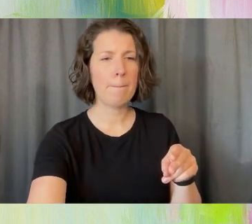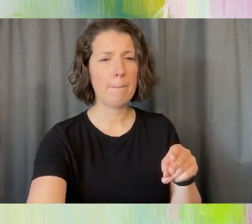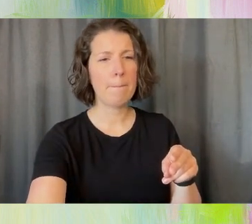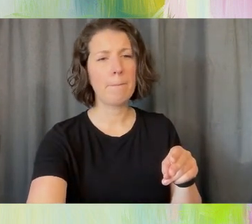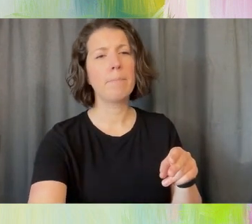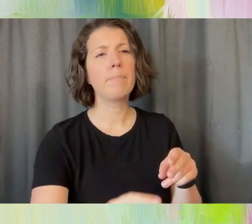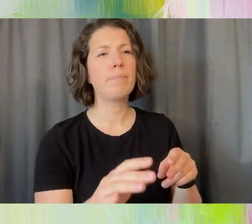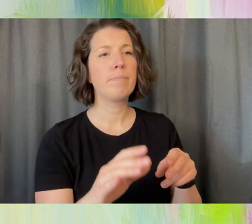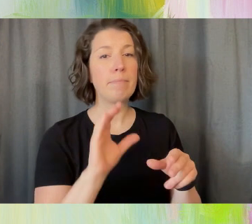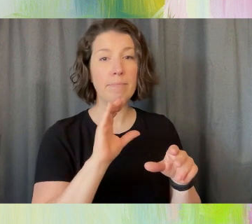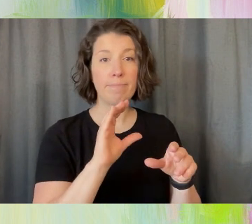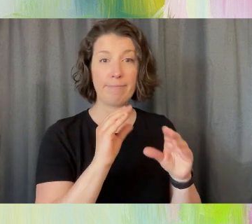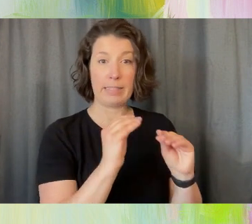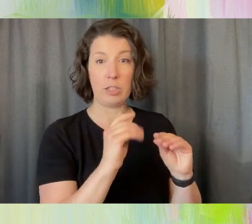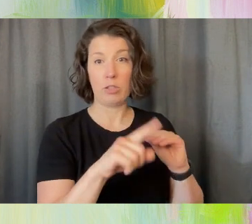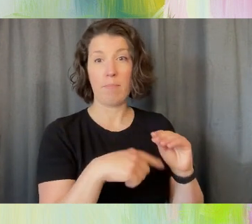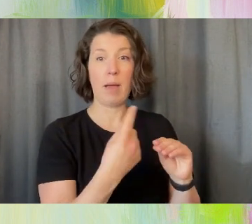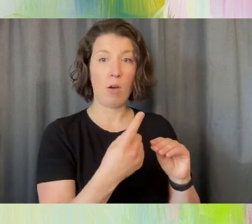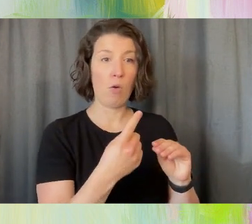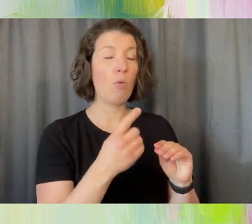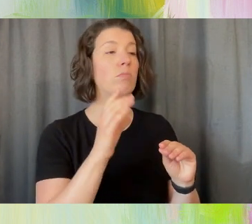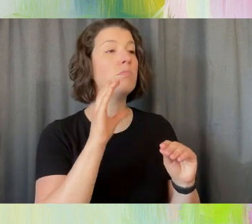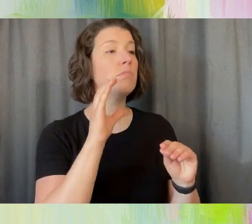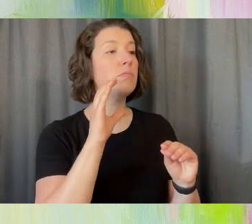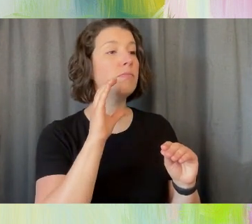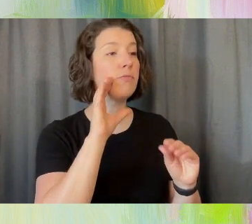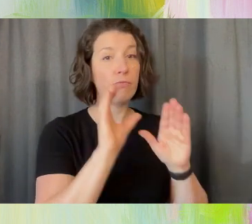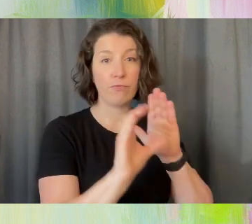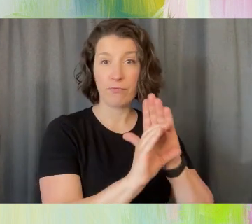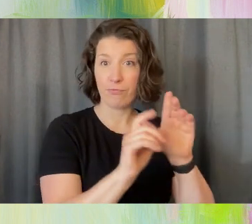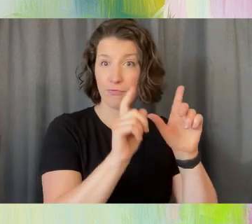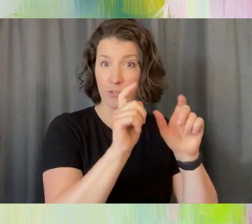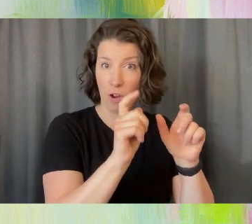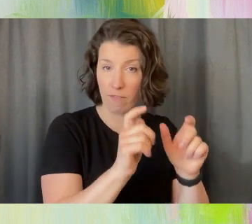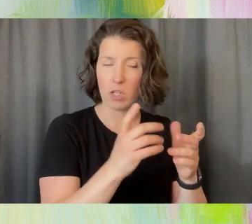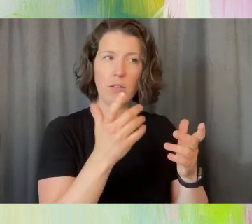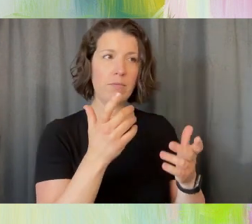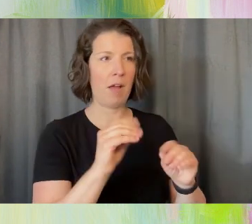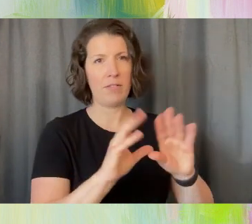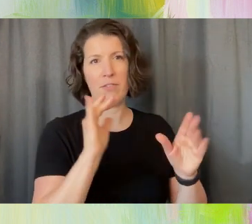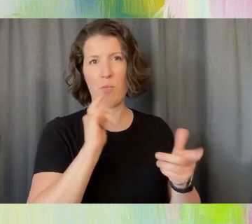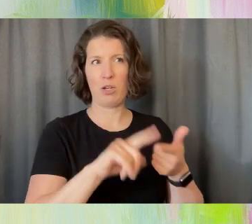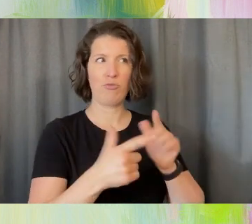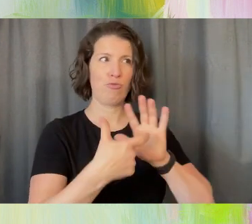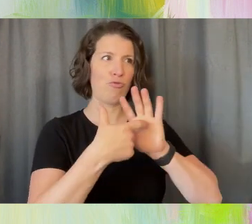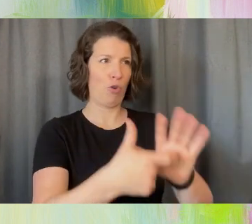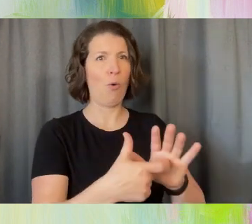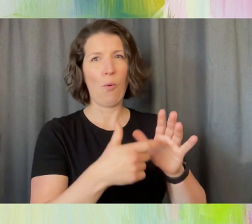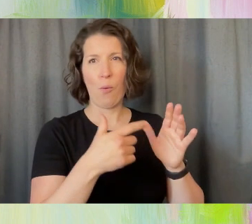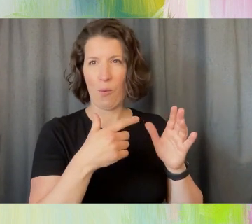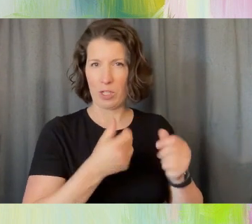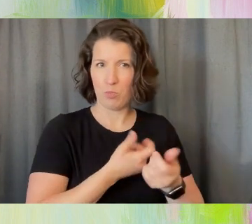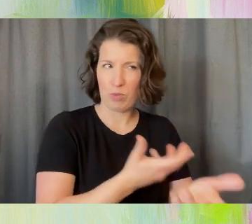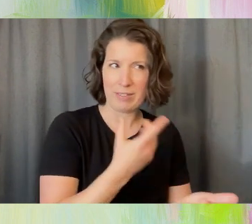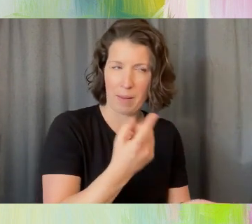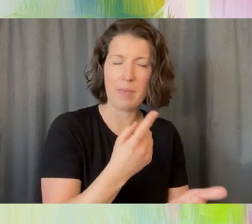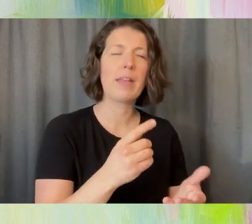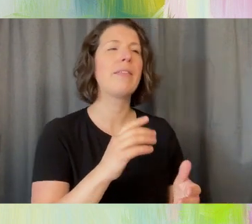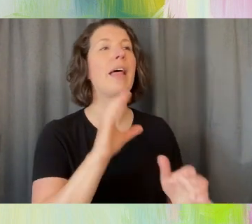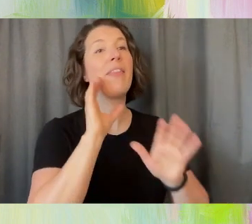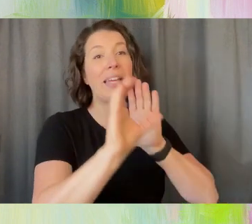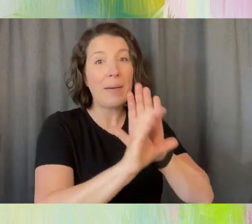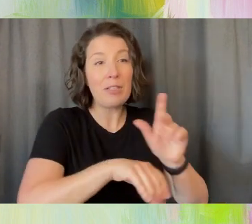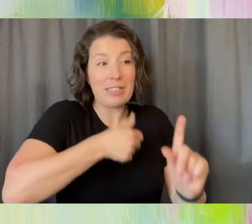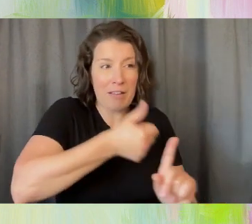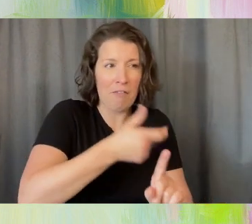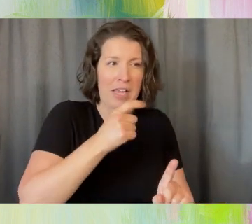because obviously if we want to show or express something with the image, the image has to be somewhat clear. And so that's helpful. It